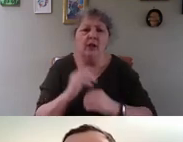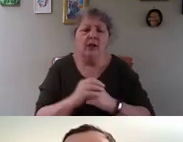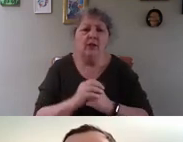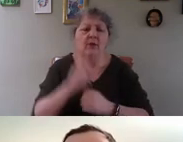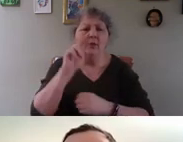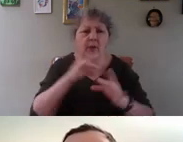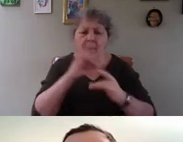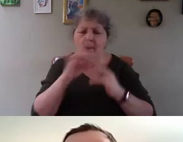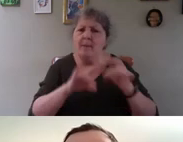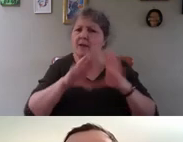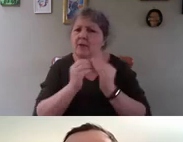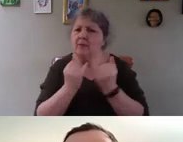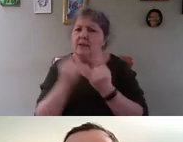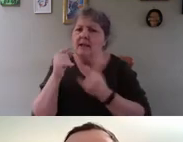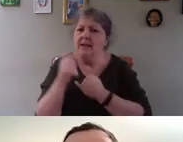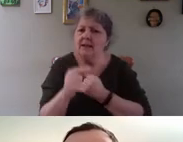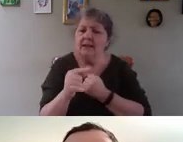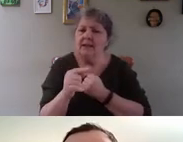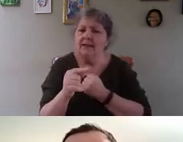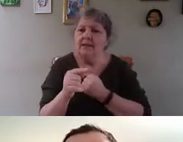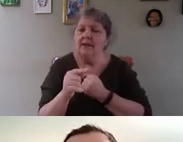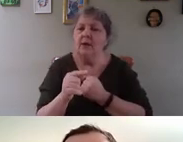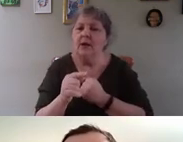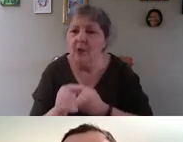like that, which is called a cold frame.